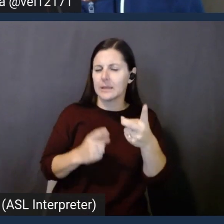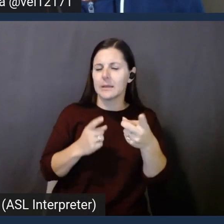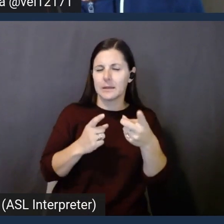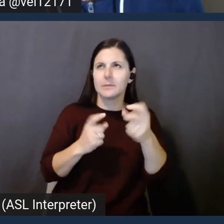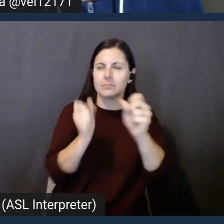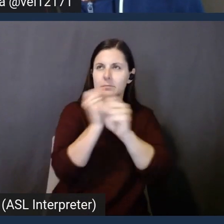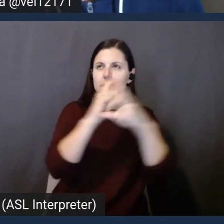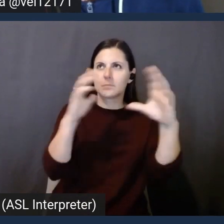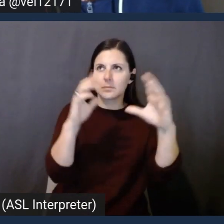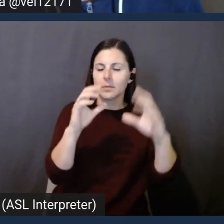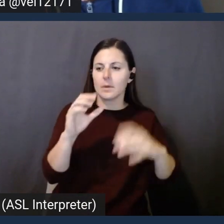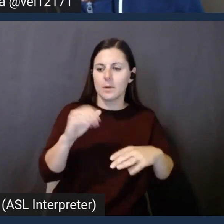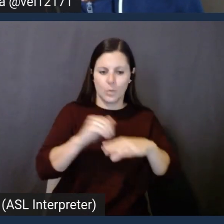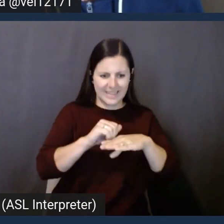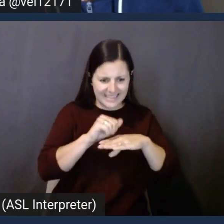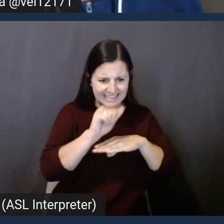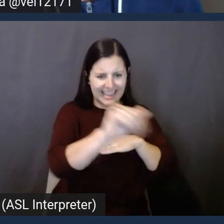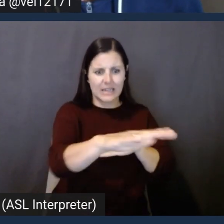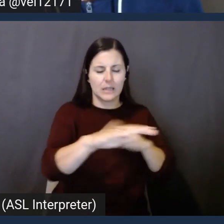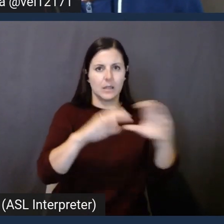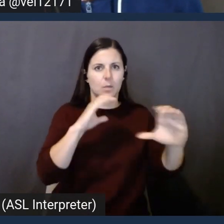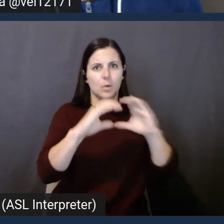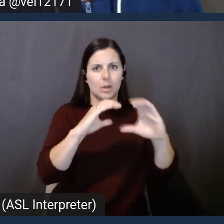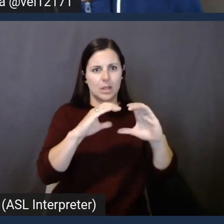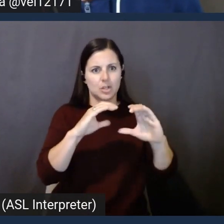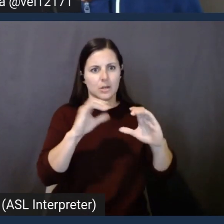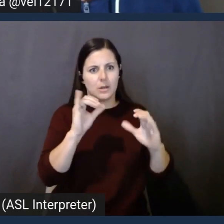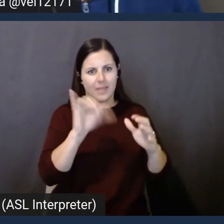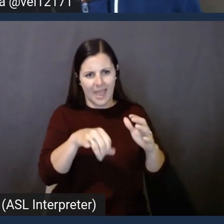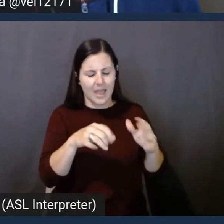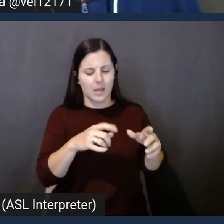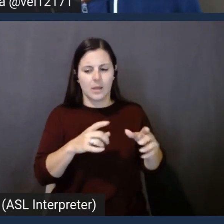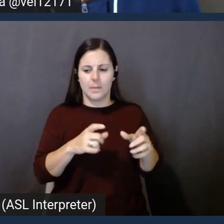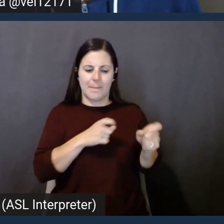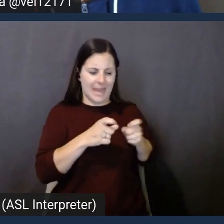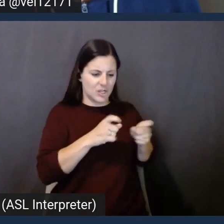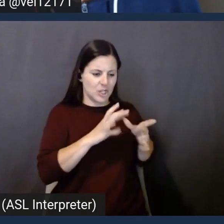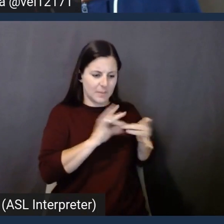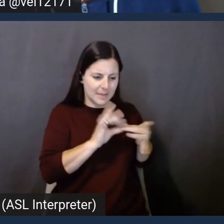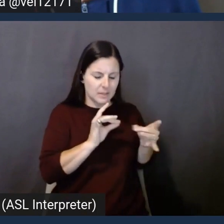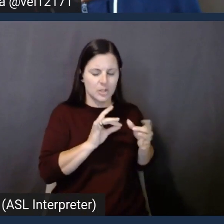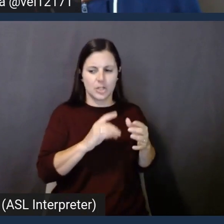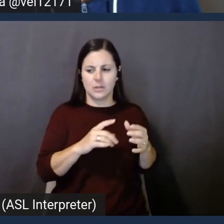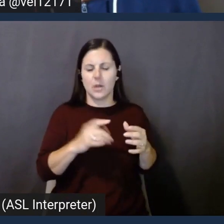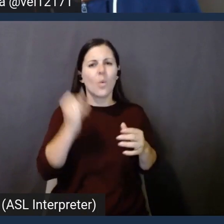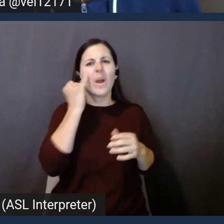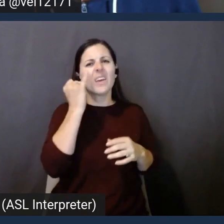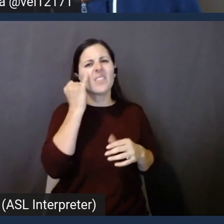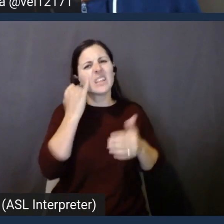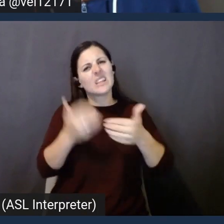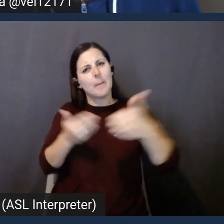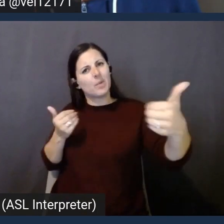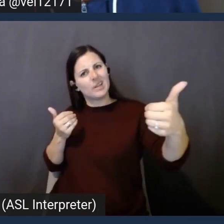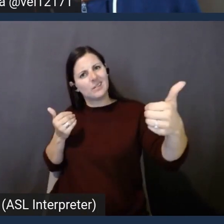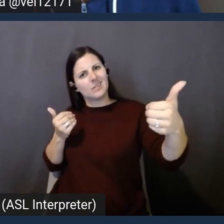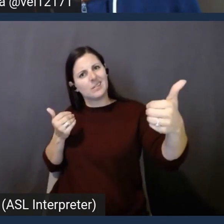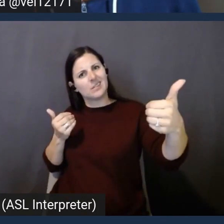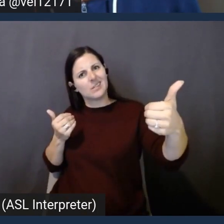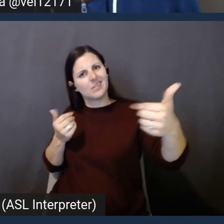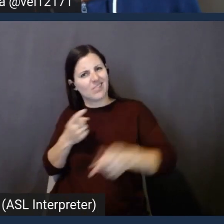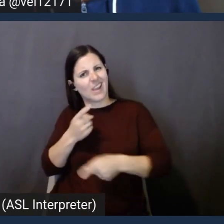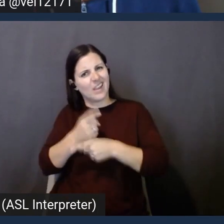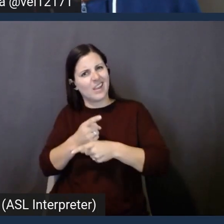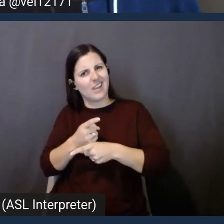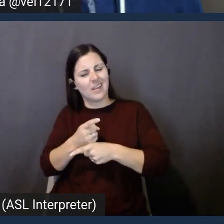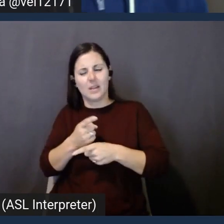outbound communications, campaign management, all this stuff was totally separate tool, totally, you know, different department even. And